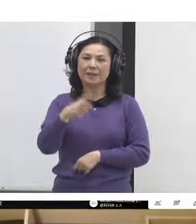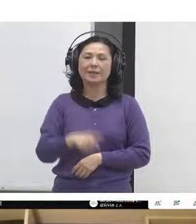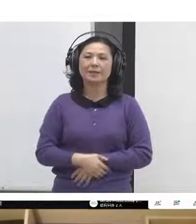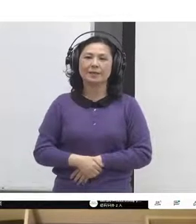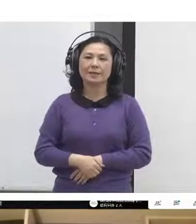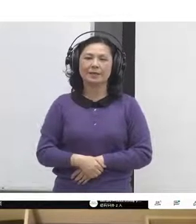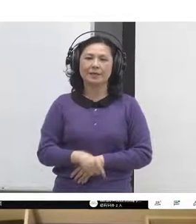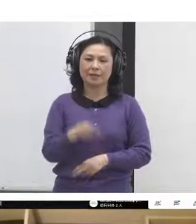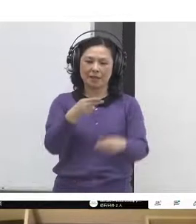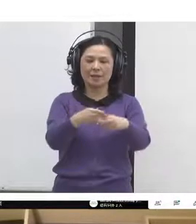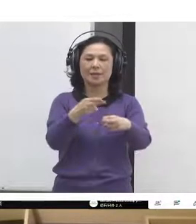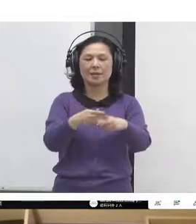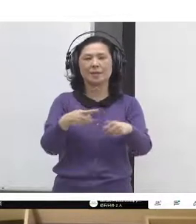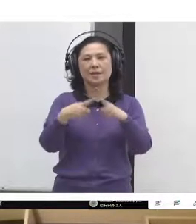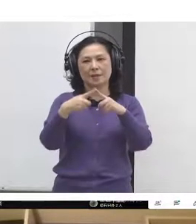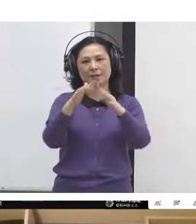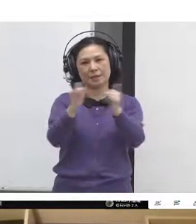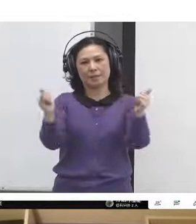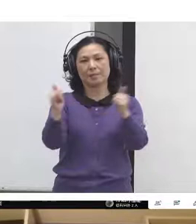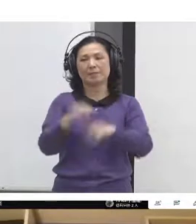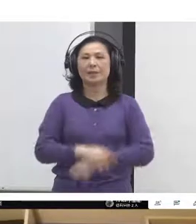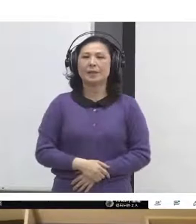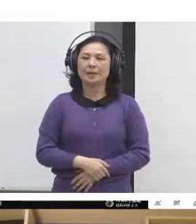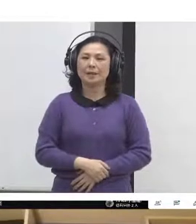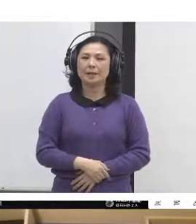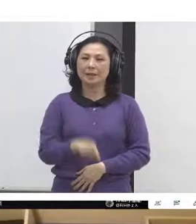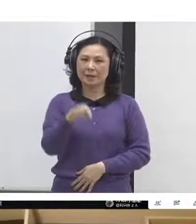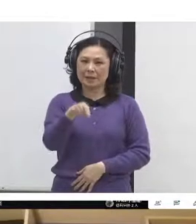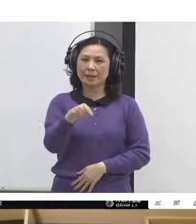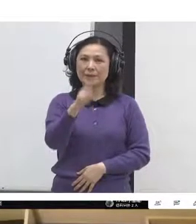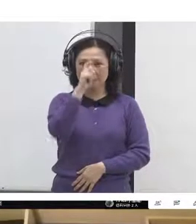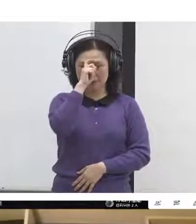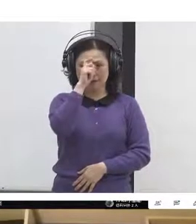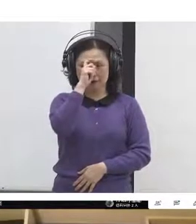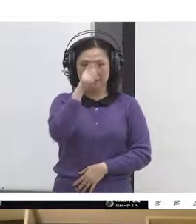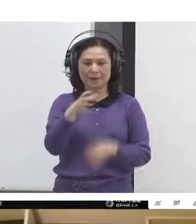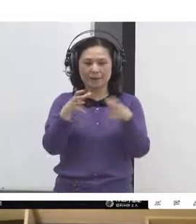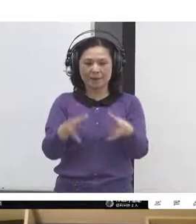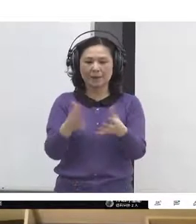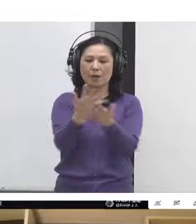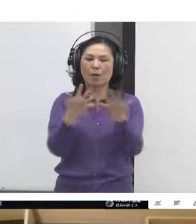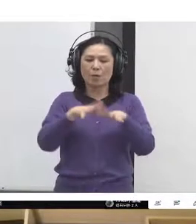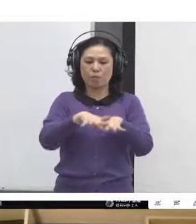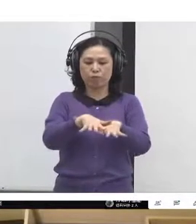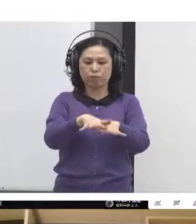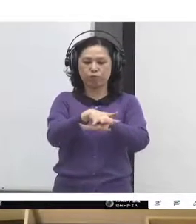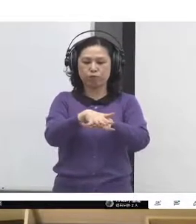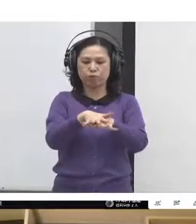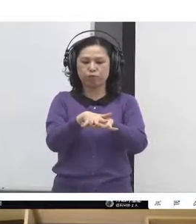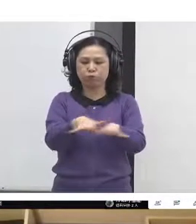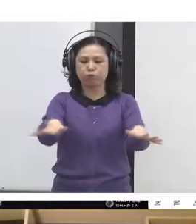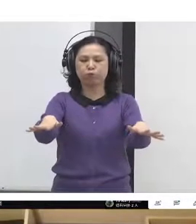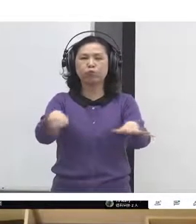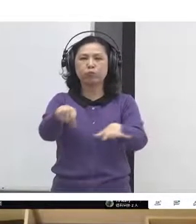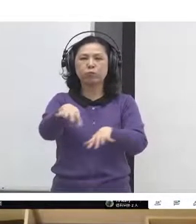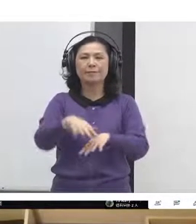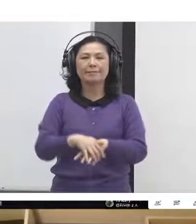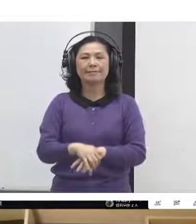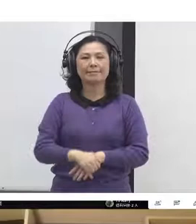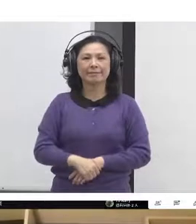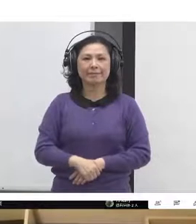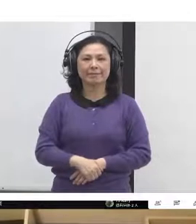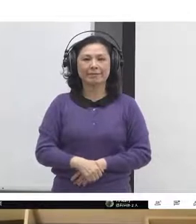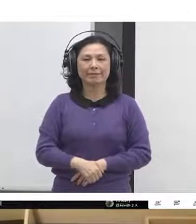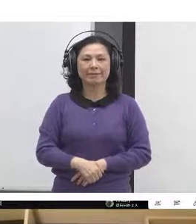devised to create a network of democracy facilitators with the kind of skills and